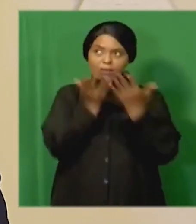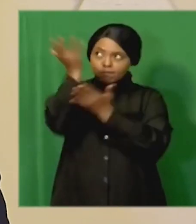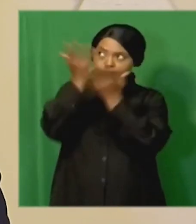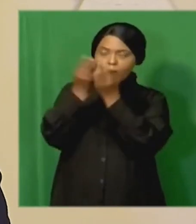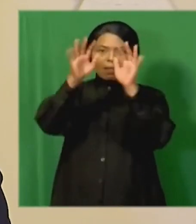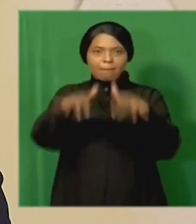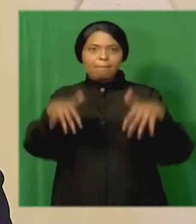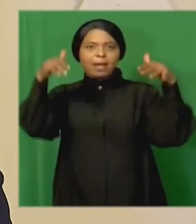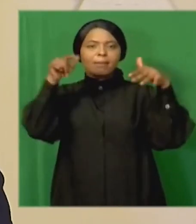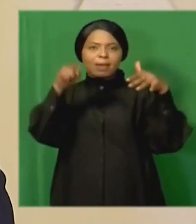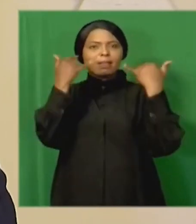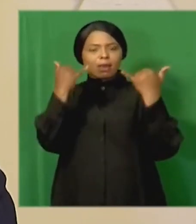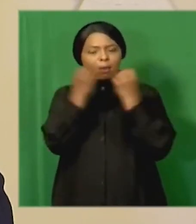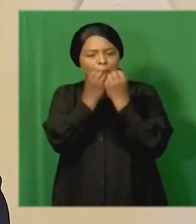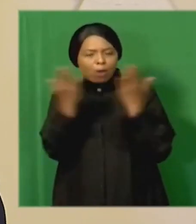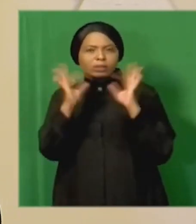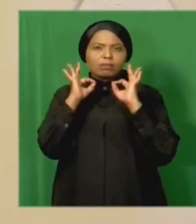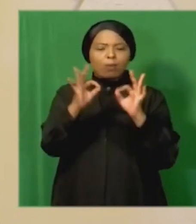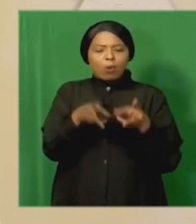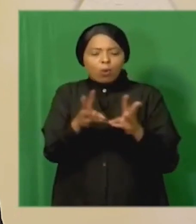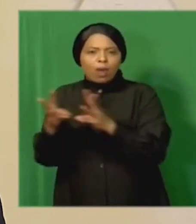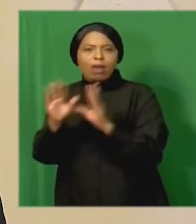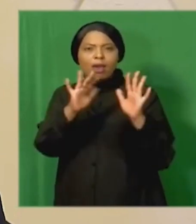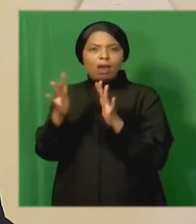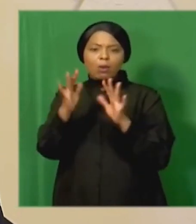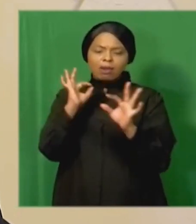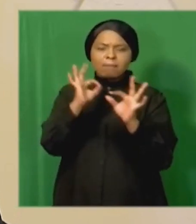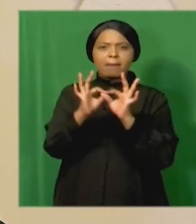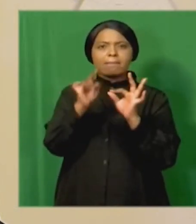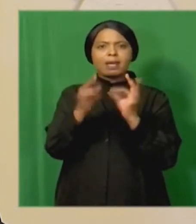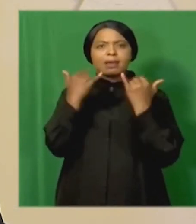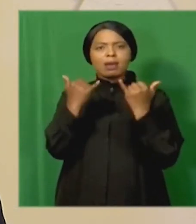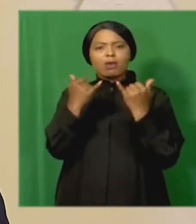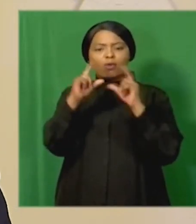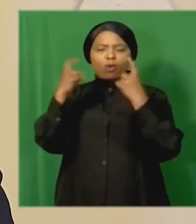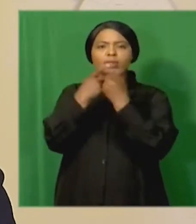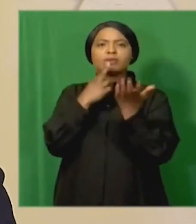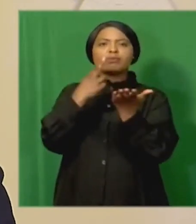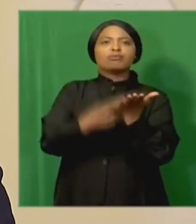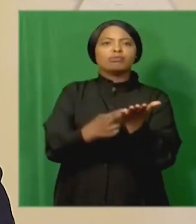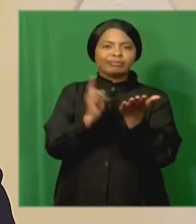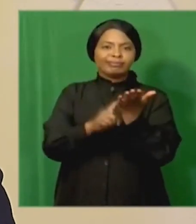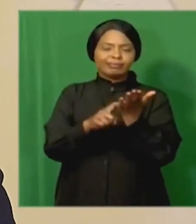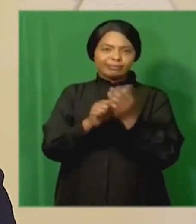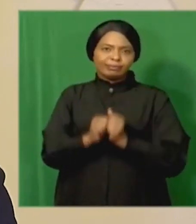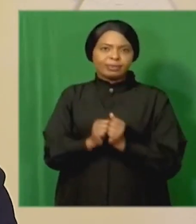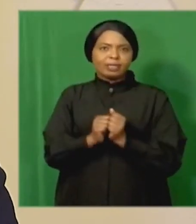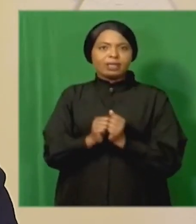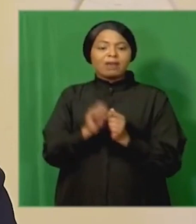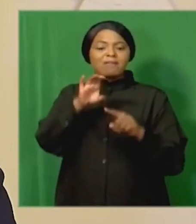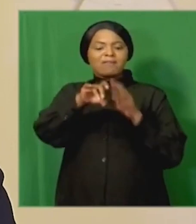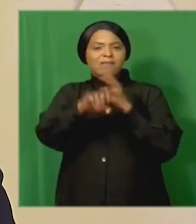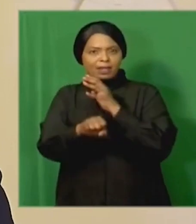determine the most appropriate way to give effect to the commission's recommendations on